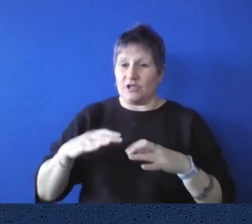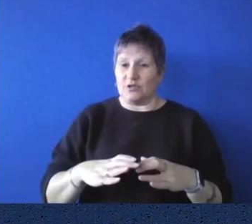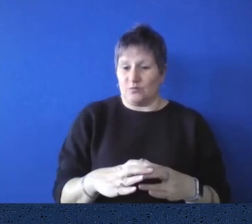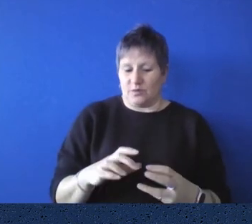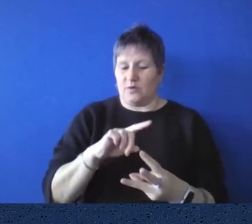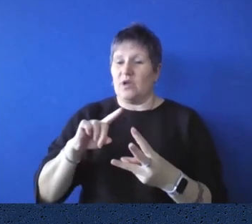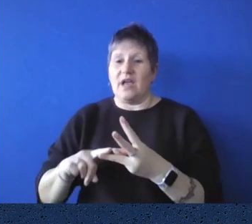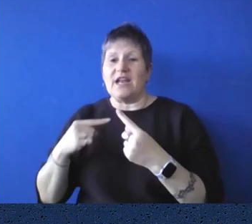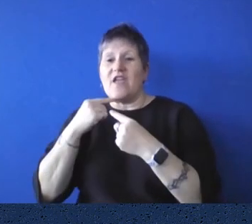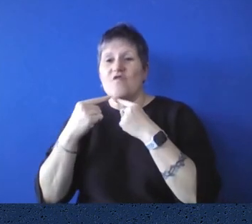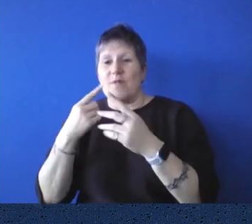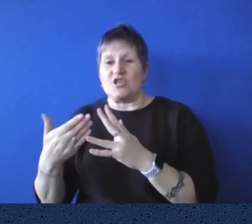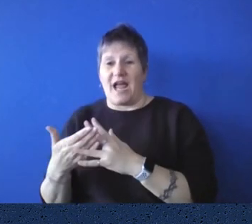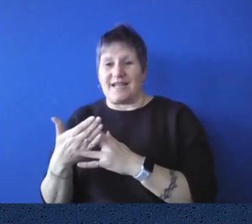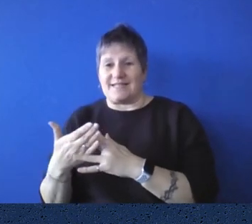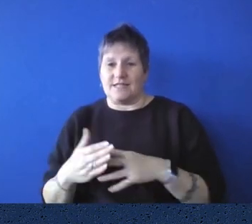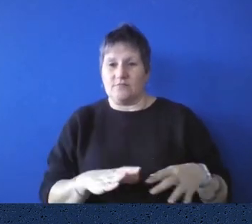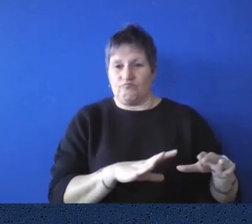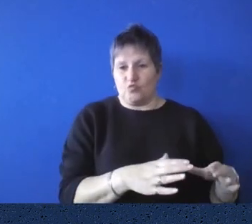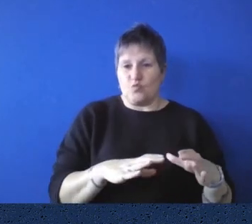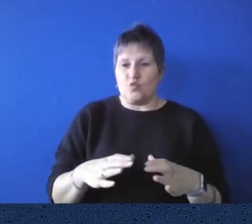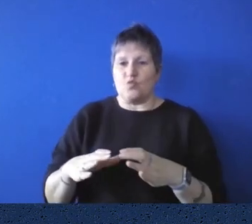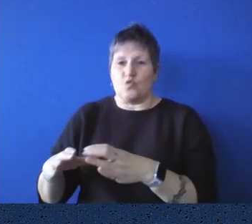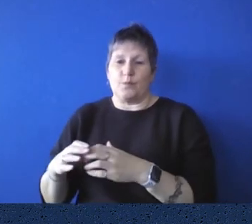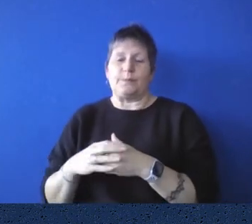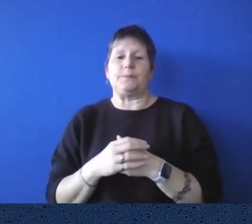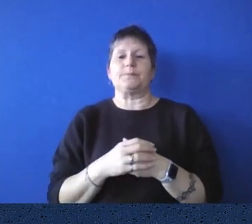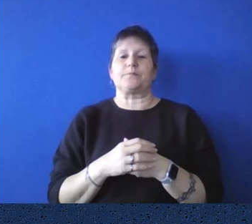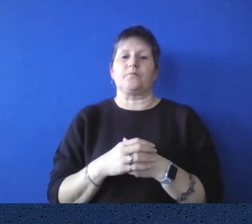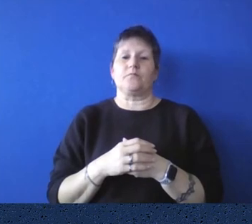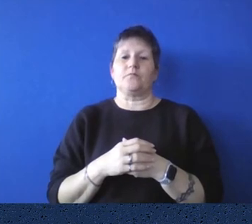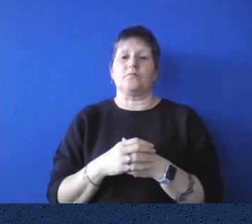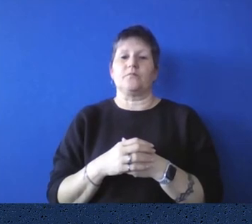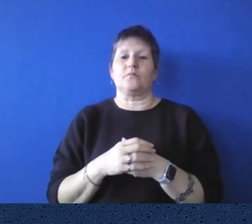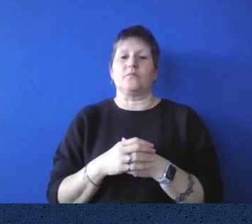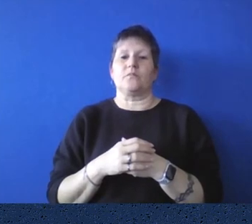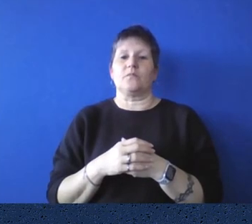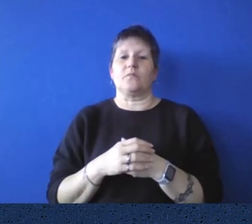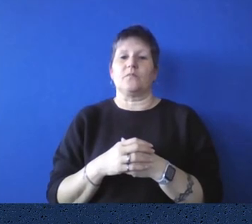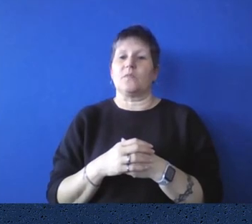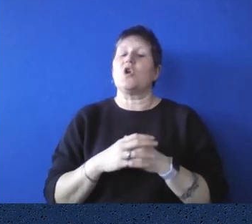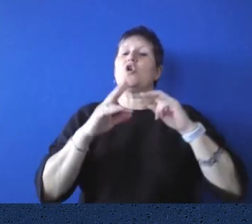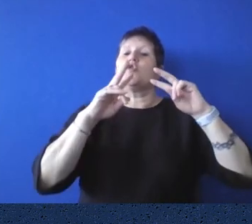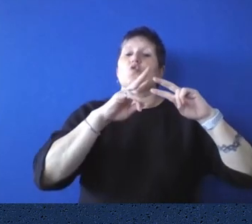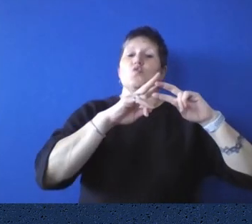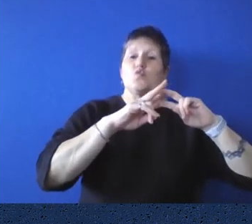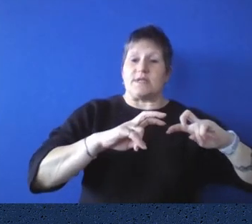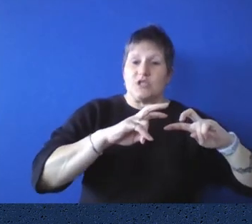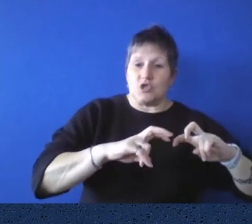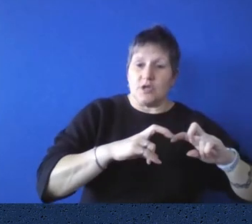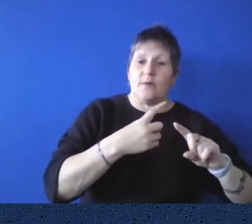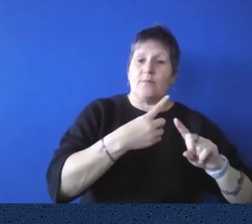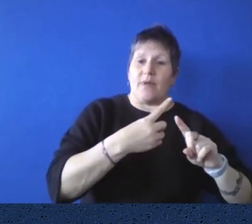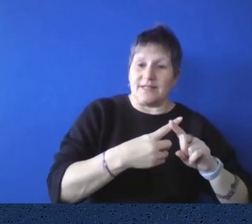management, uh, area. Now we've got researchers, um, and librarians, um, in the research